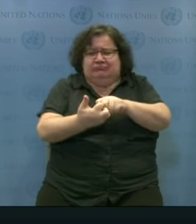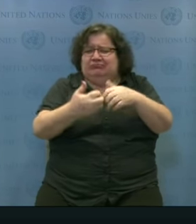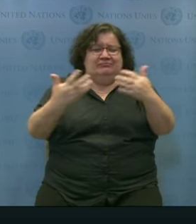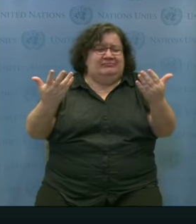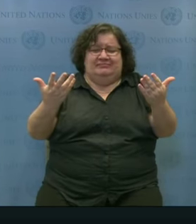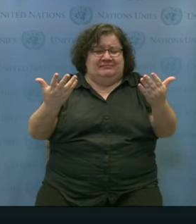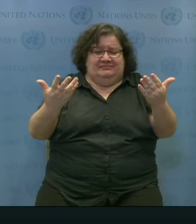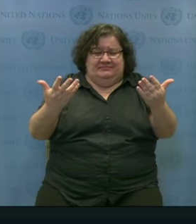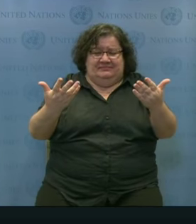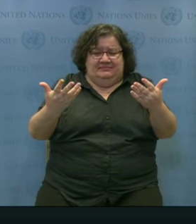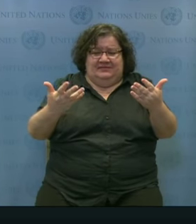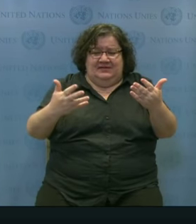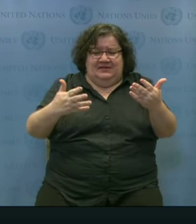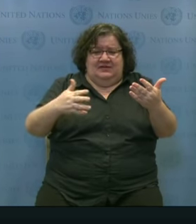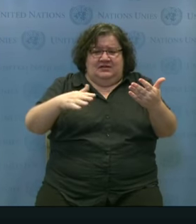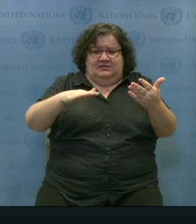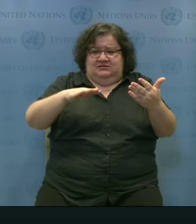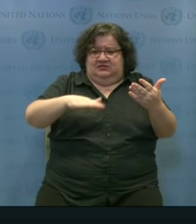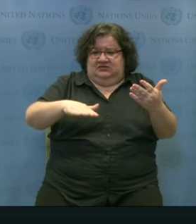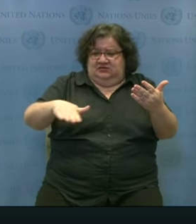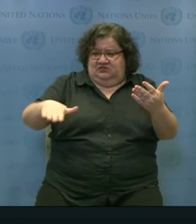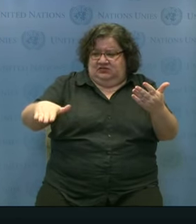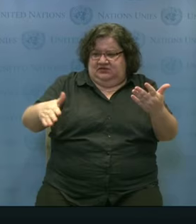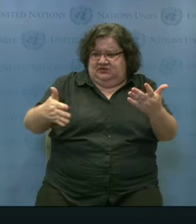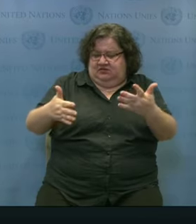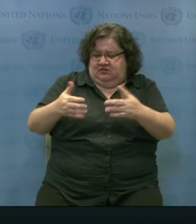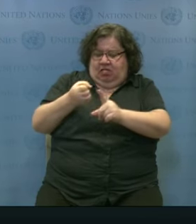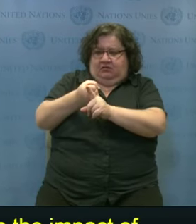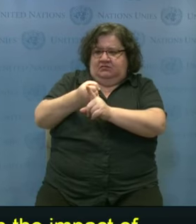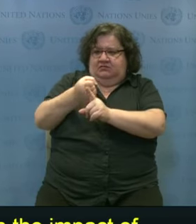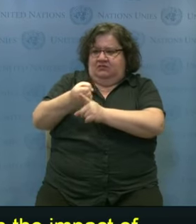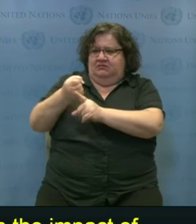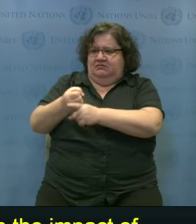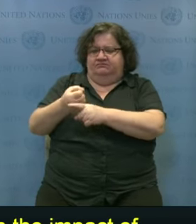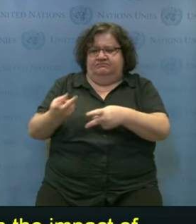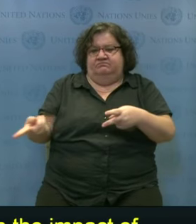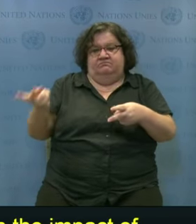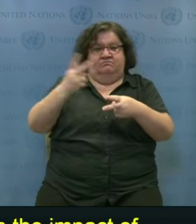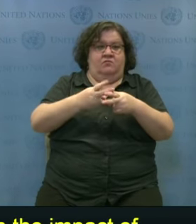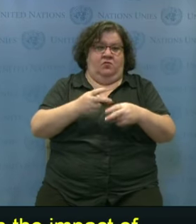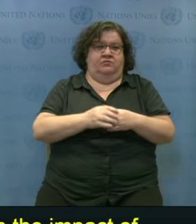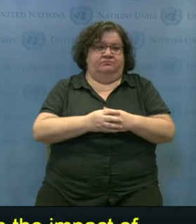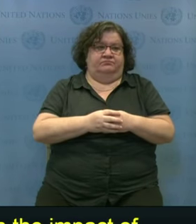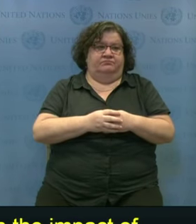population, and children with disabilities are one of the worst impacted.